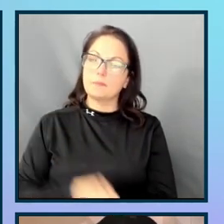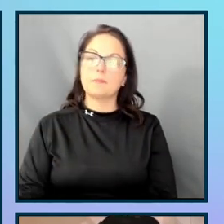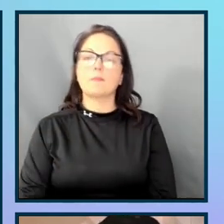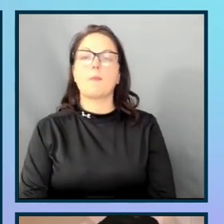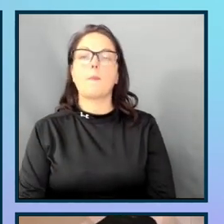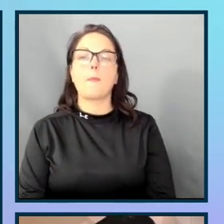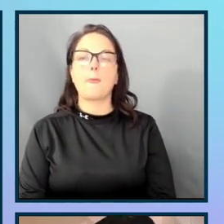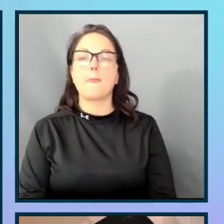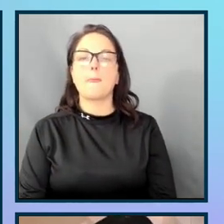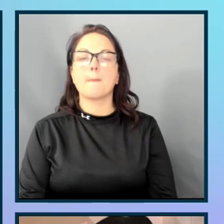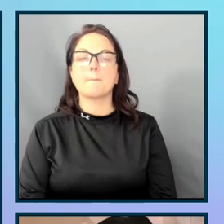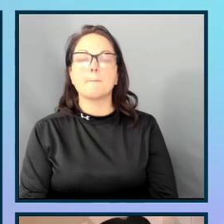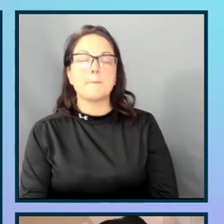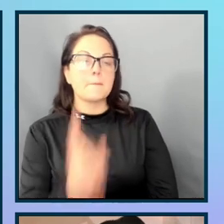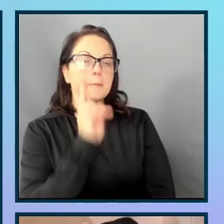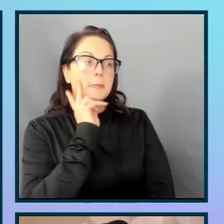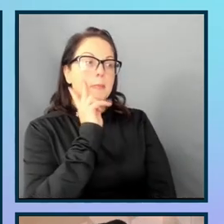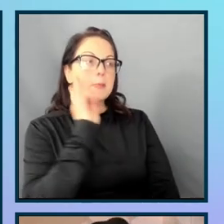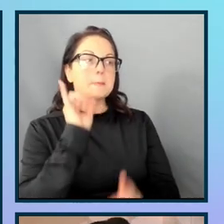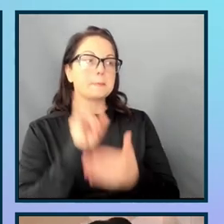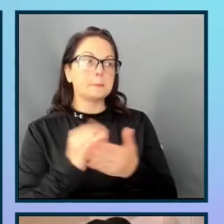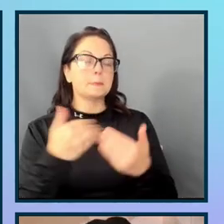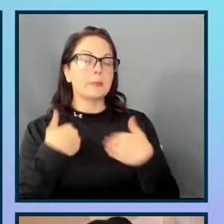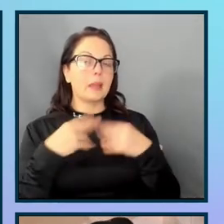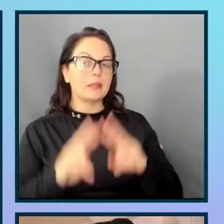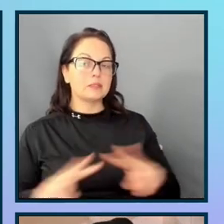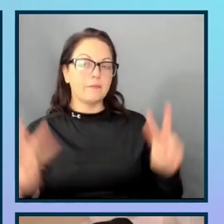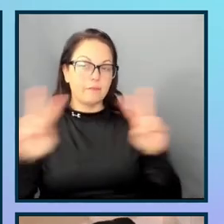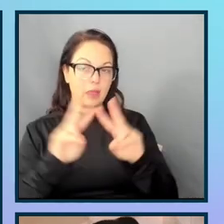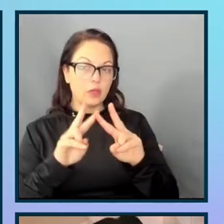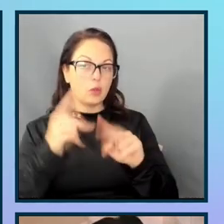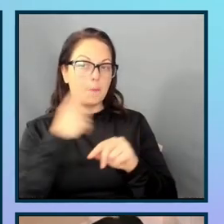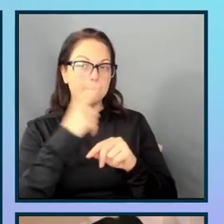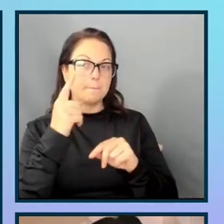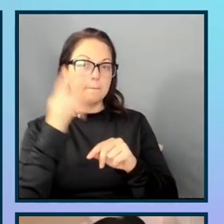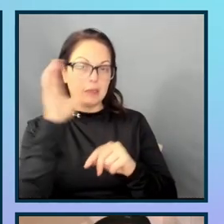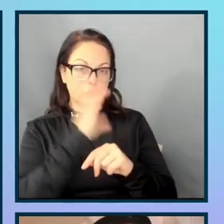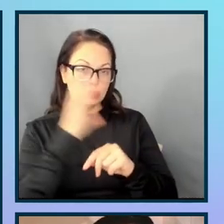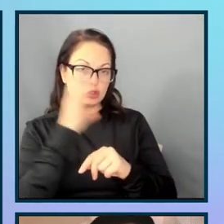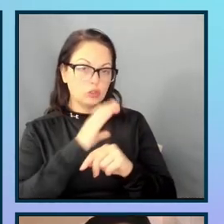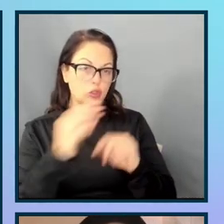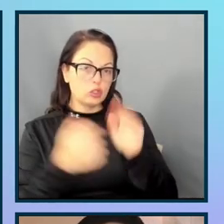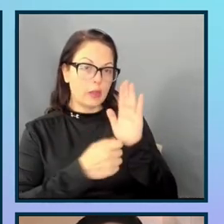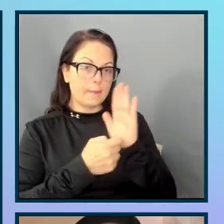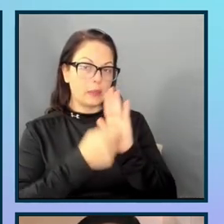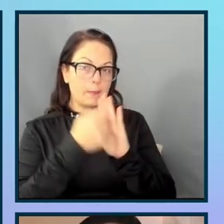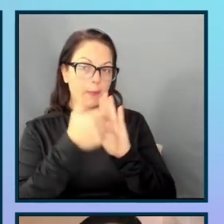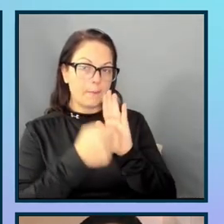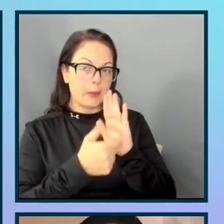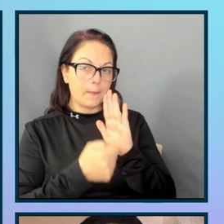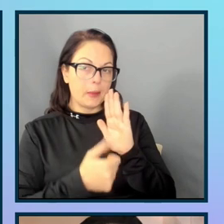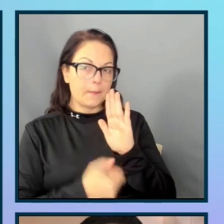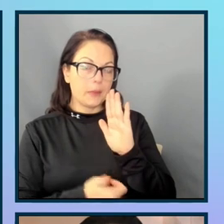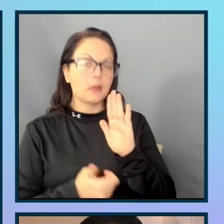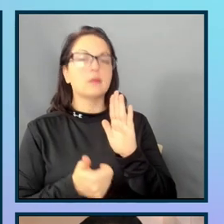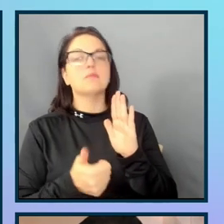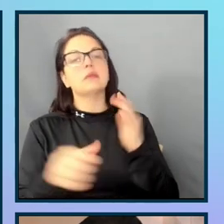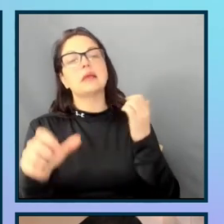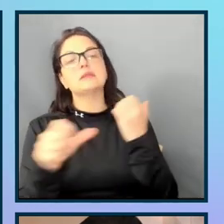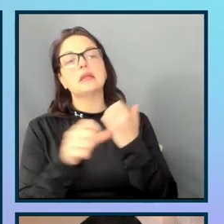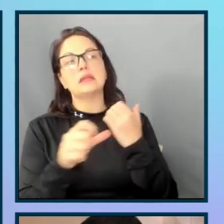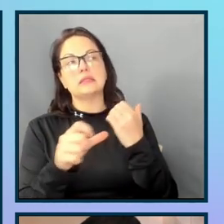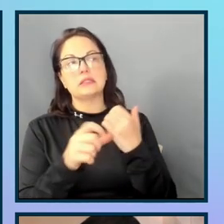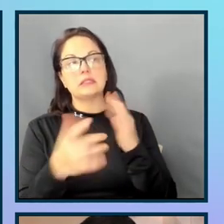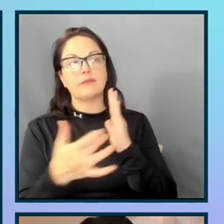does have a value because it does say search has been crossed out, meaning that assistive technology is actually going to pick up on the ARIA